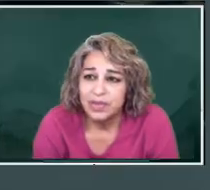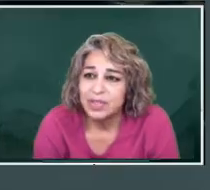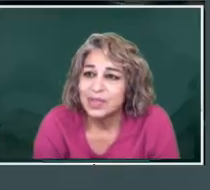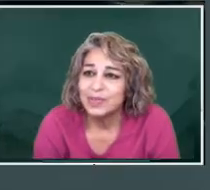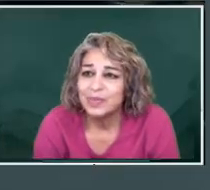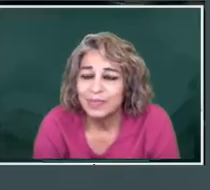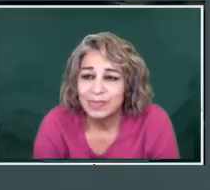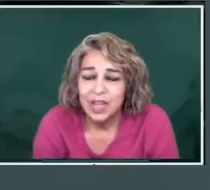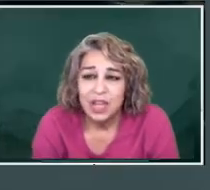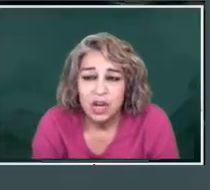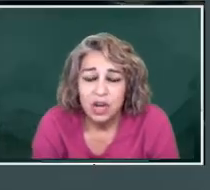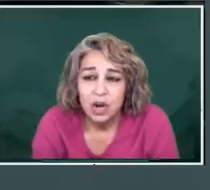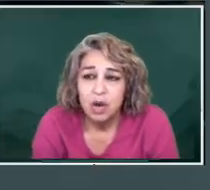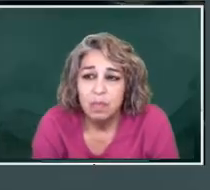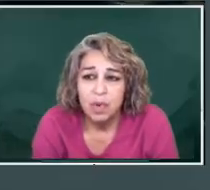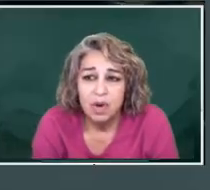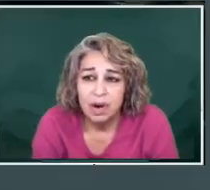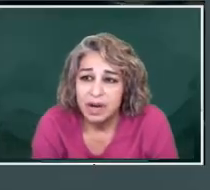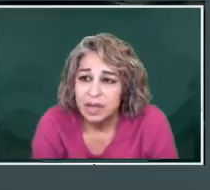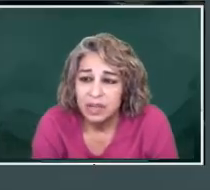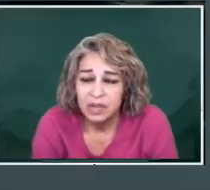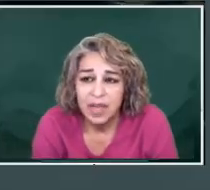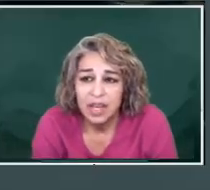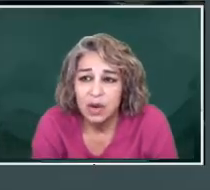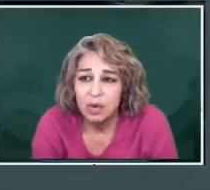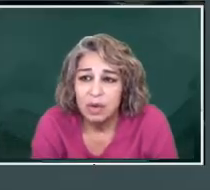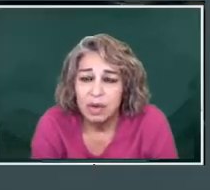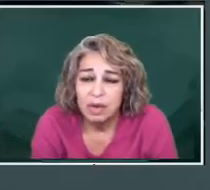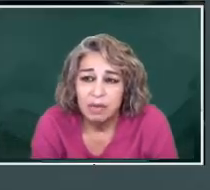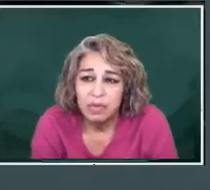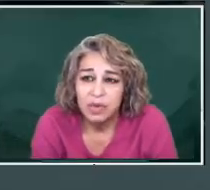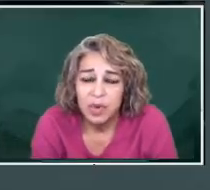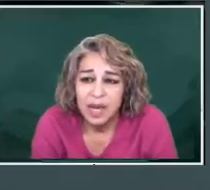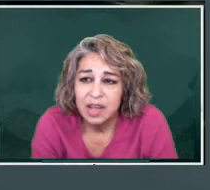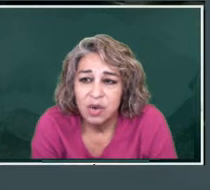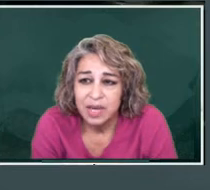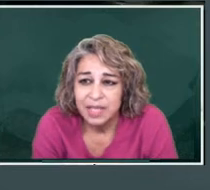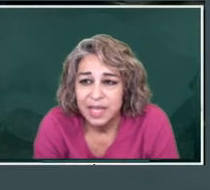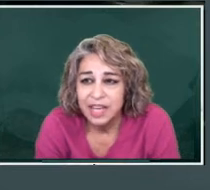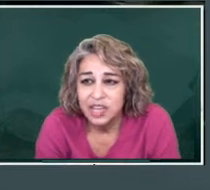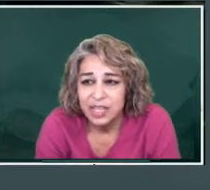producers no more do they go to